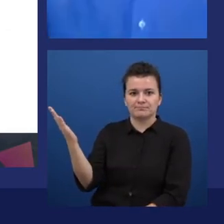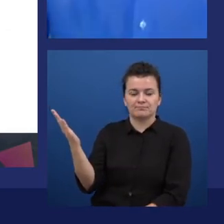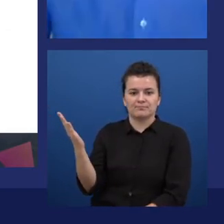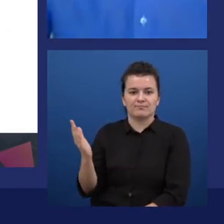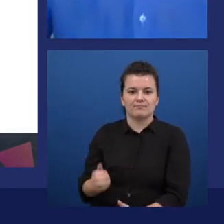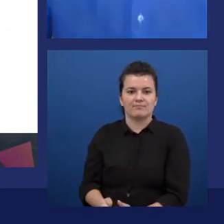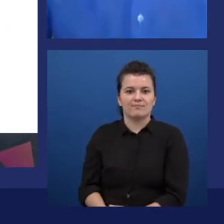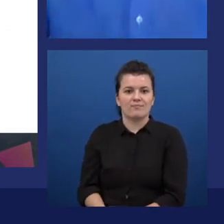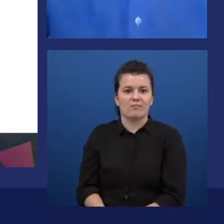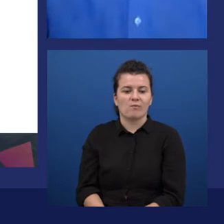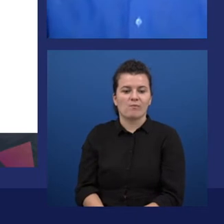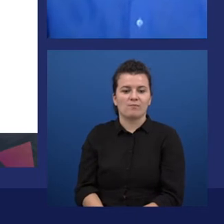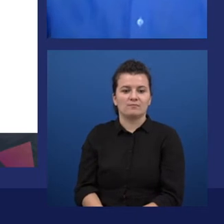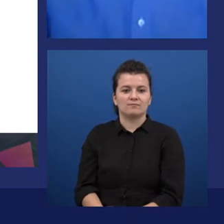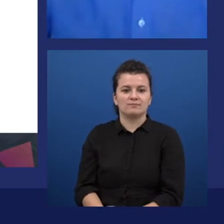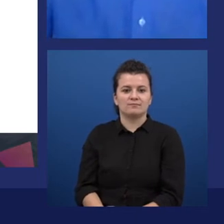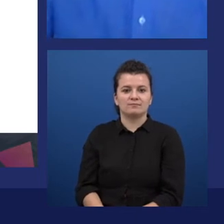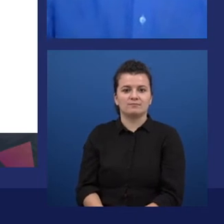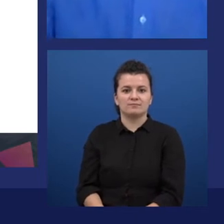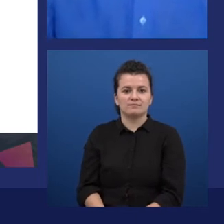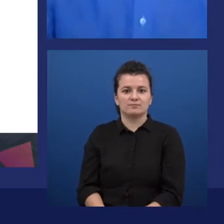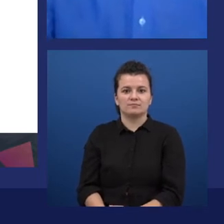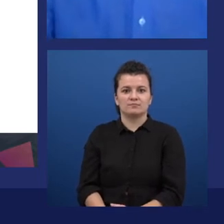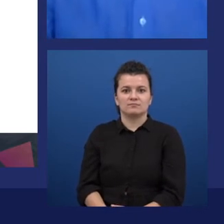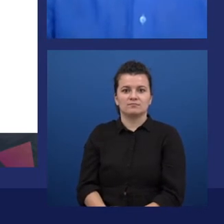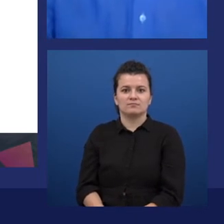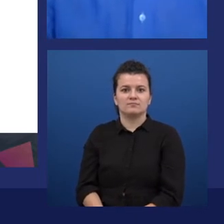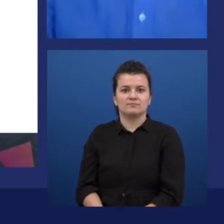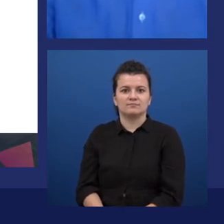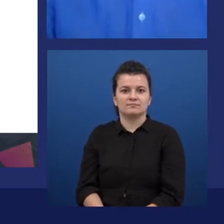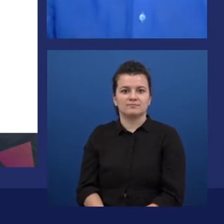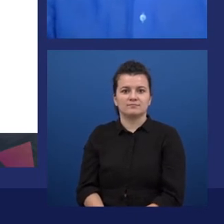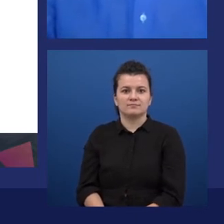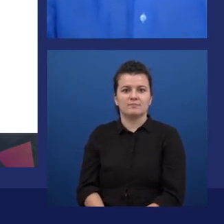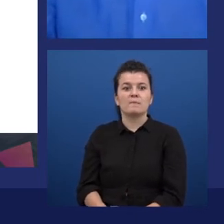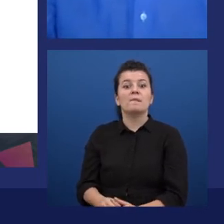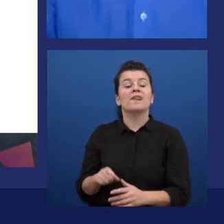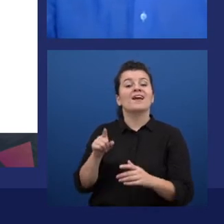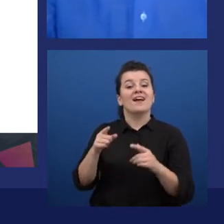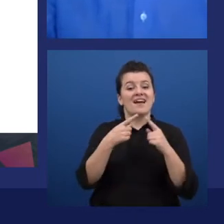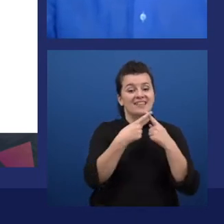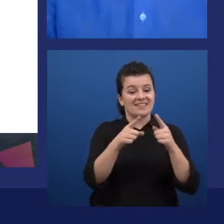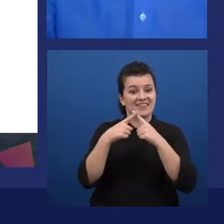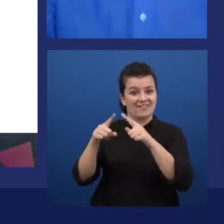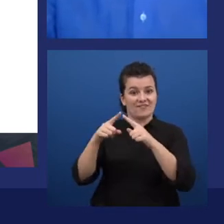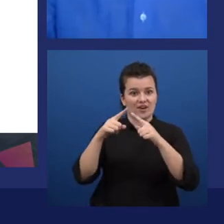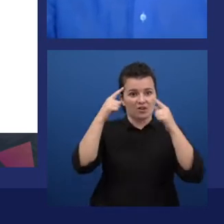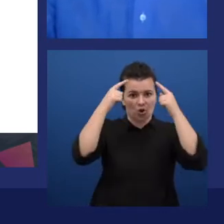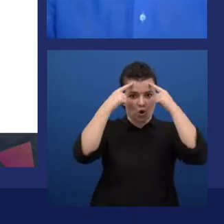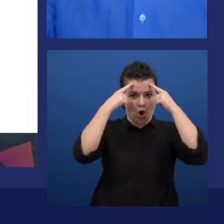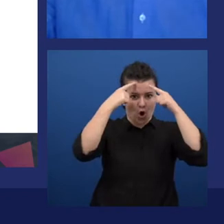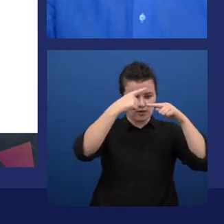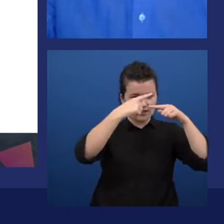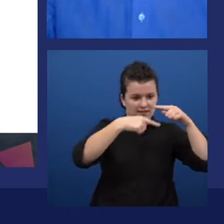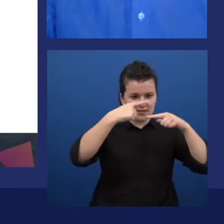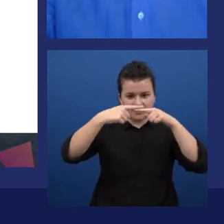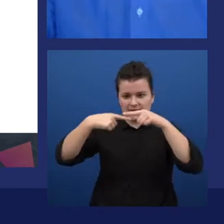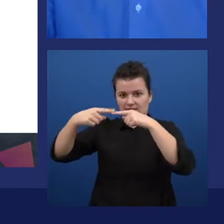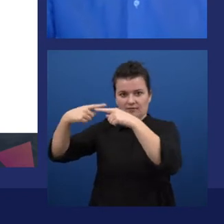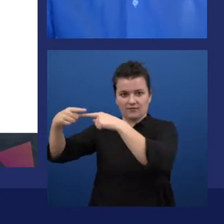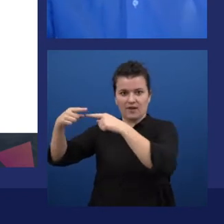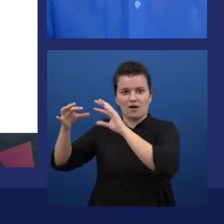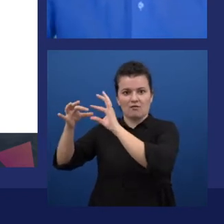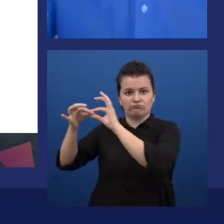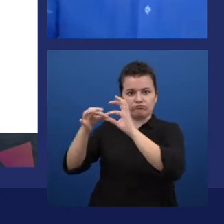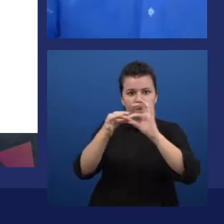It's a simulator of all the different cognitive services. Okay, so we'll focus on face for today.